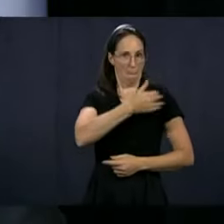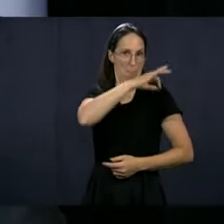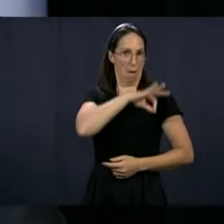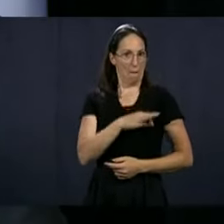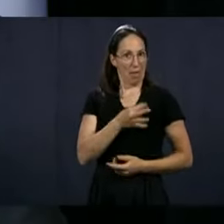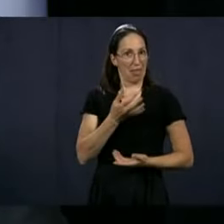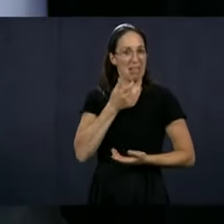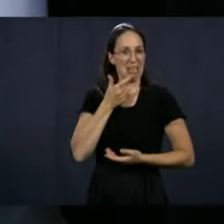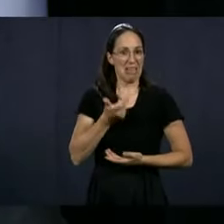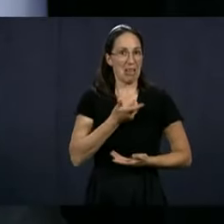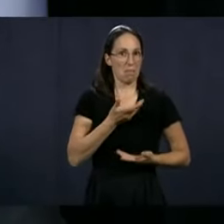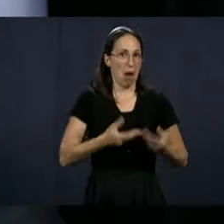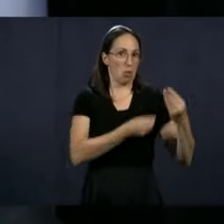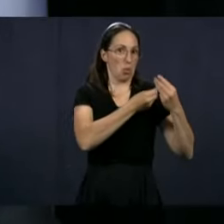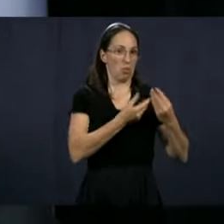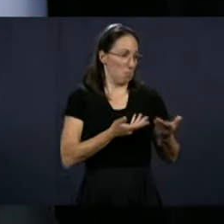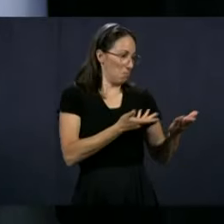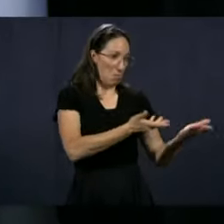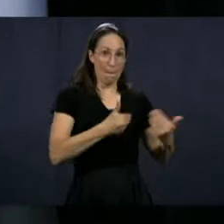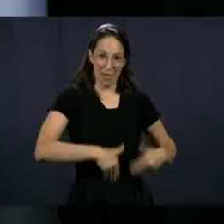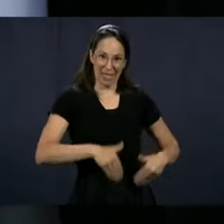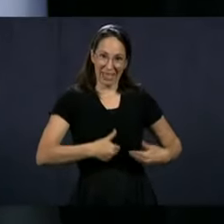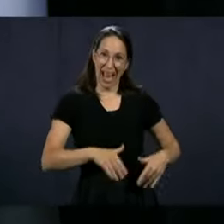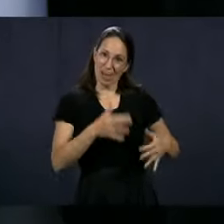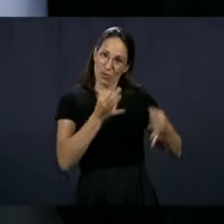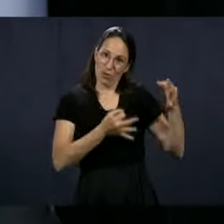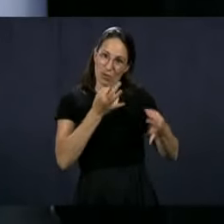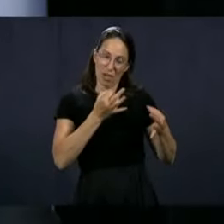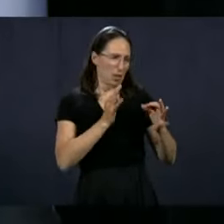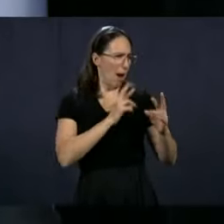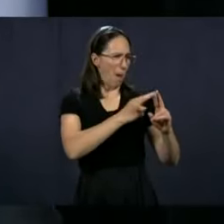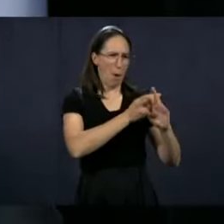the mic to the Minister of Justice to perhaps better answer.